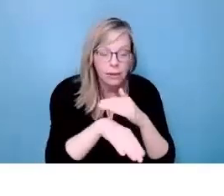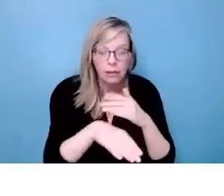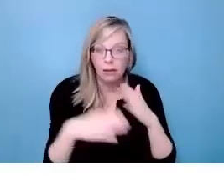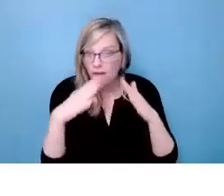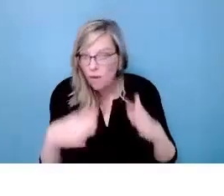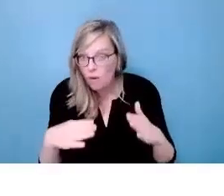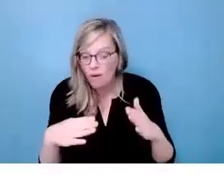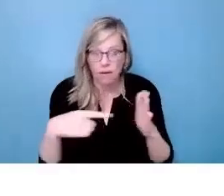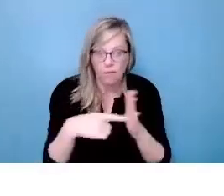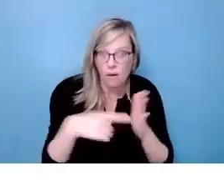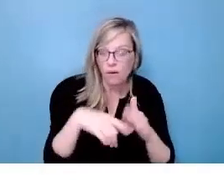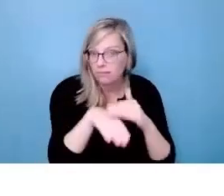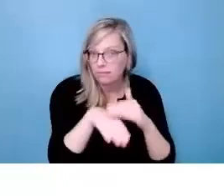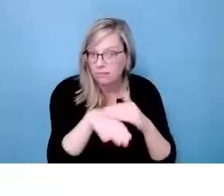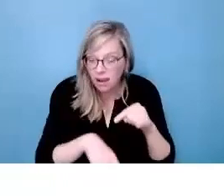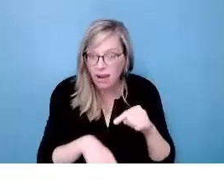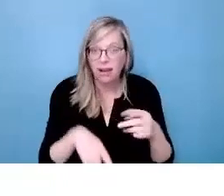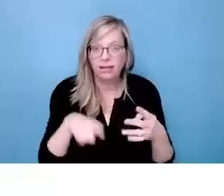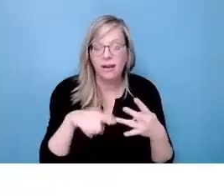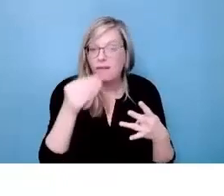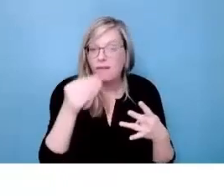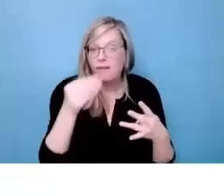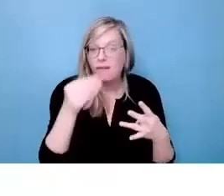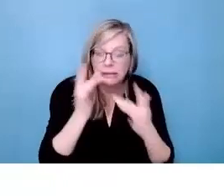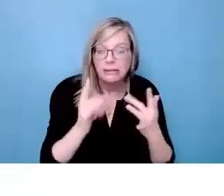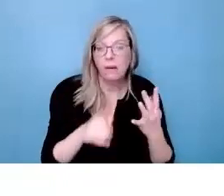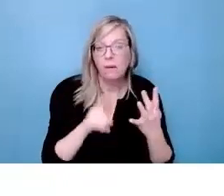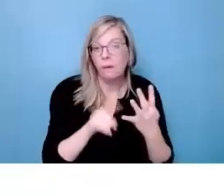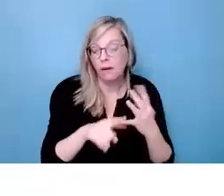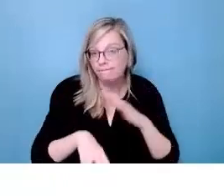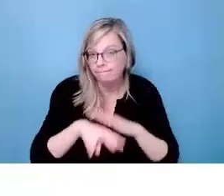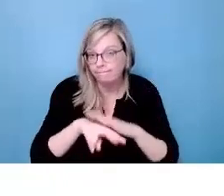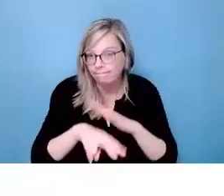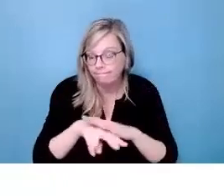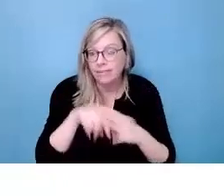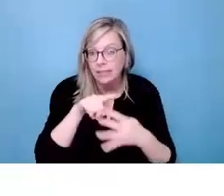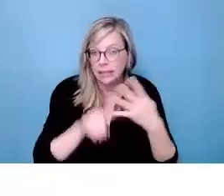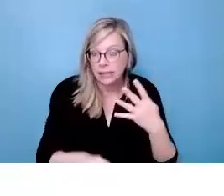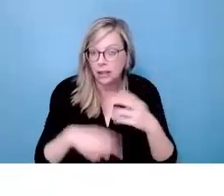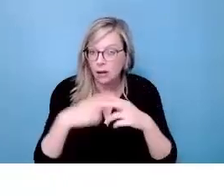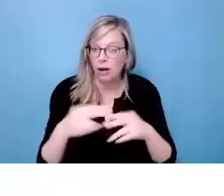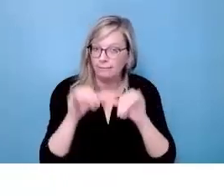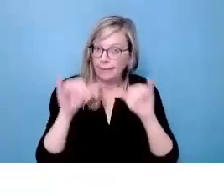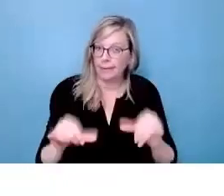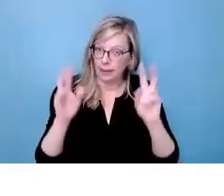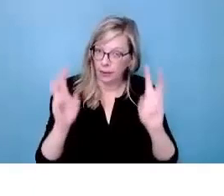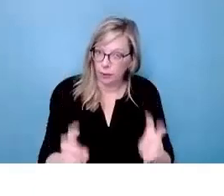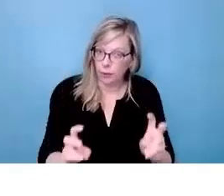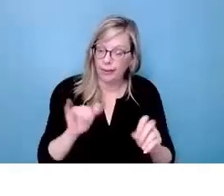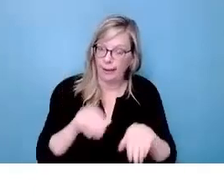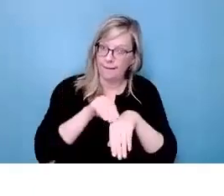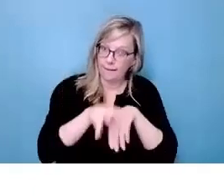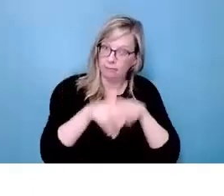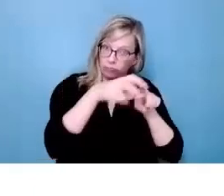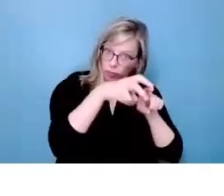inaccessible transportation, lack of affordable and accessible housing, food insecurity and discrimination were all noted as